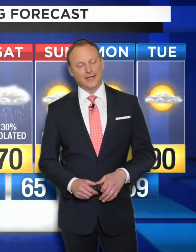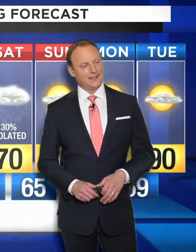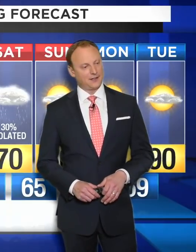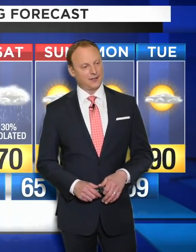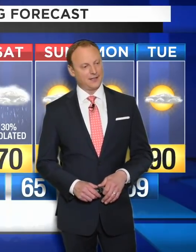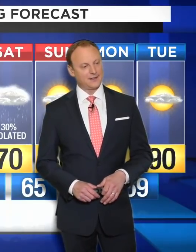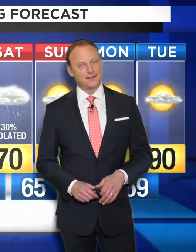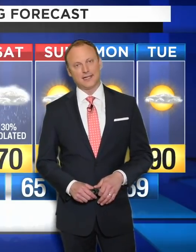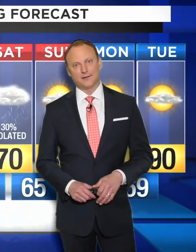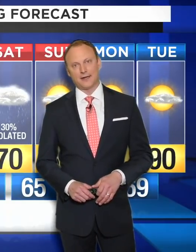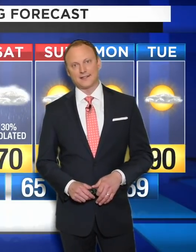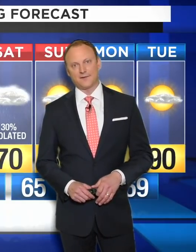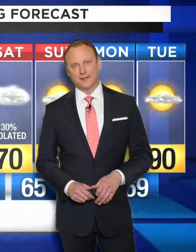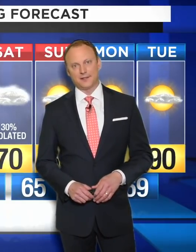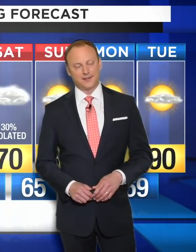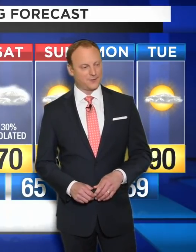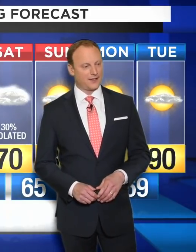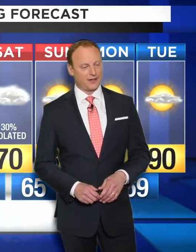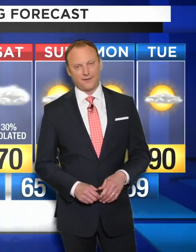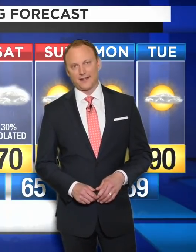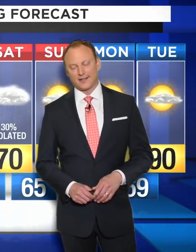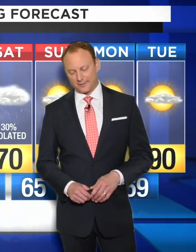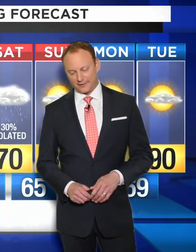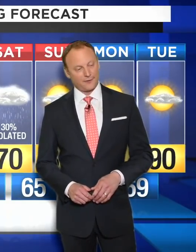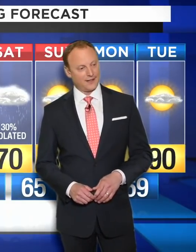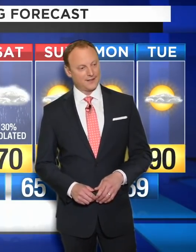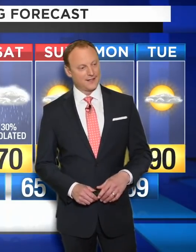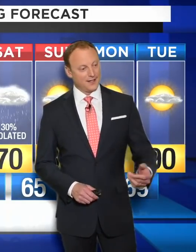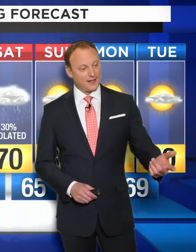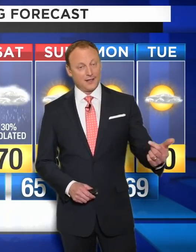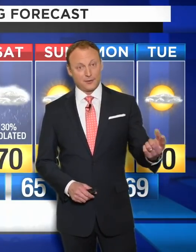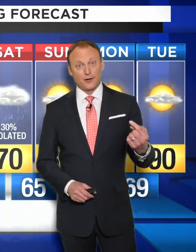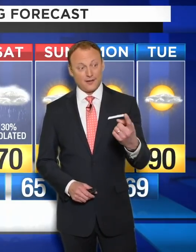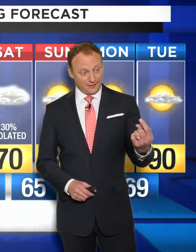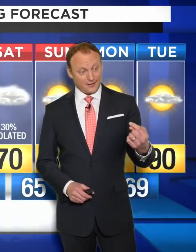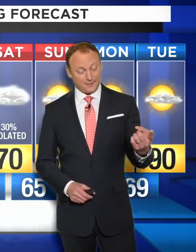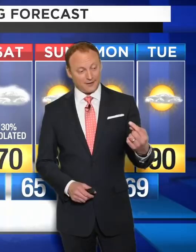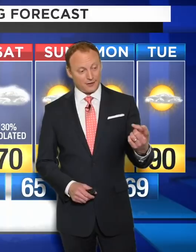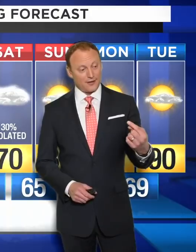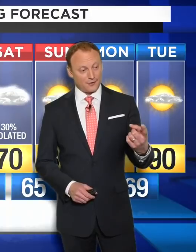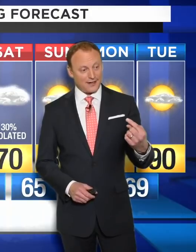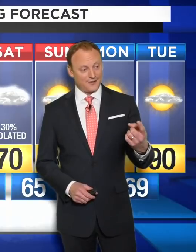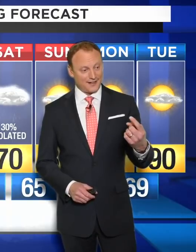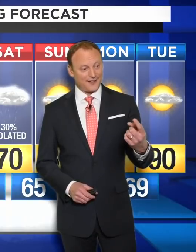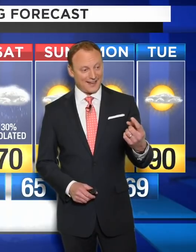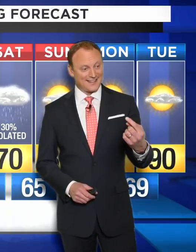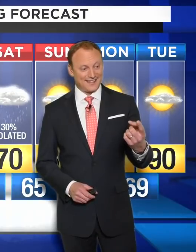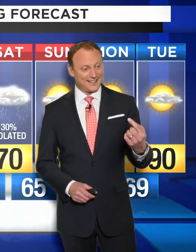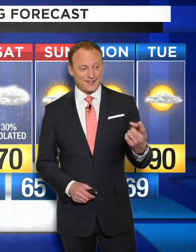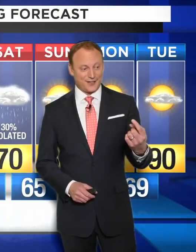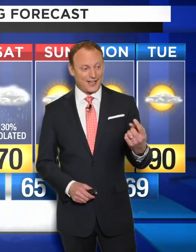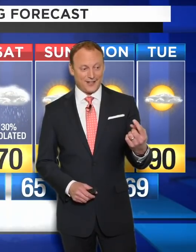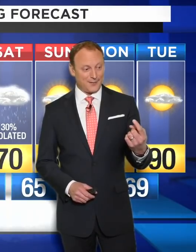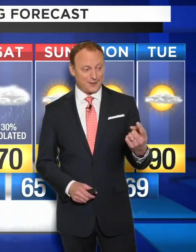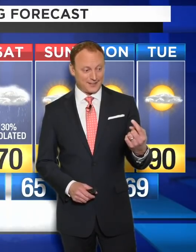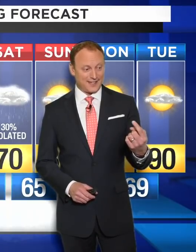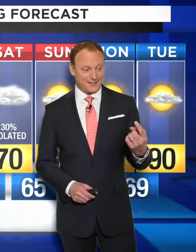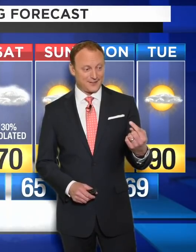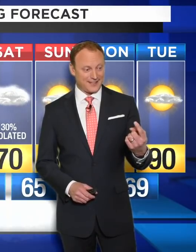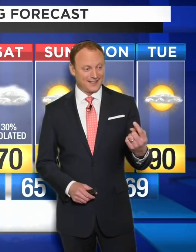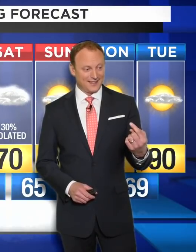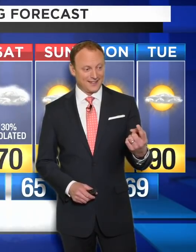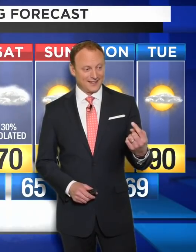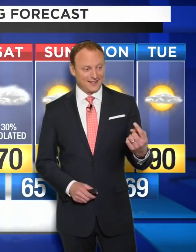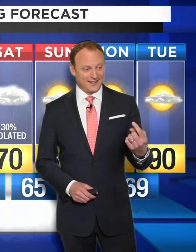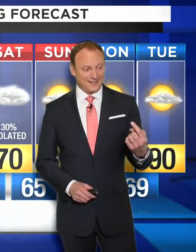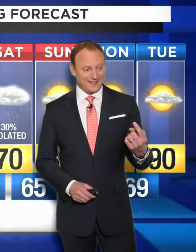to near 90 degrees. Now, as I've been doing this weather, I've had a couple of friends crawling, you can come here, crawling around on their hands and knees. It's okay, you can come here. You want to